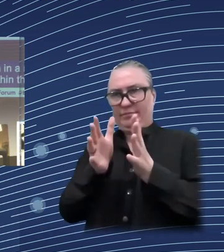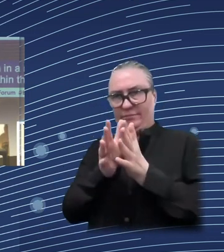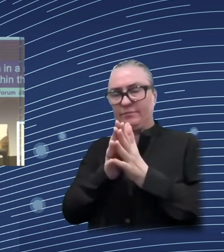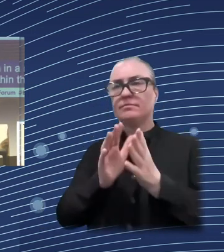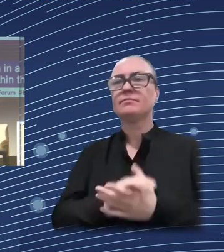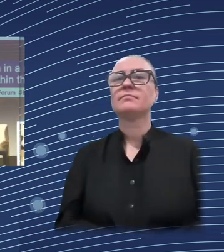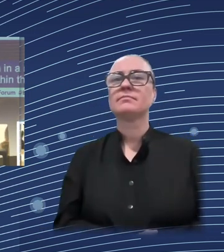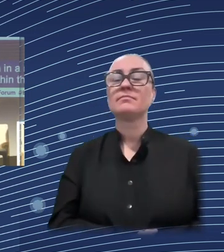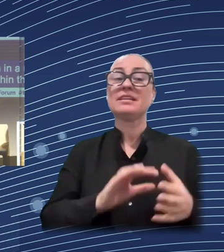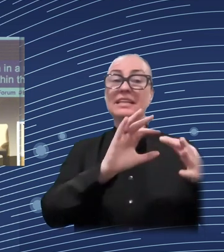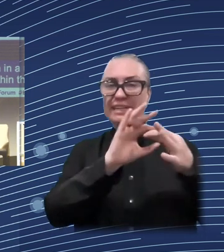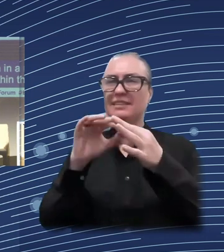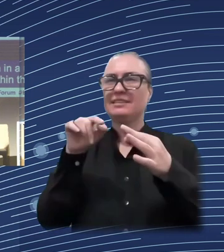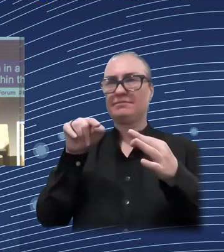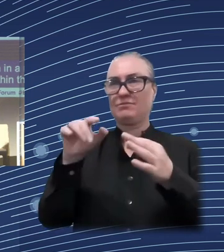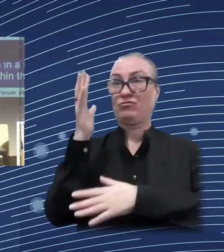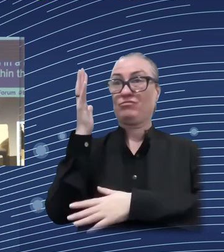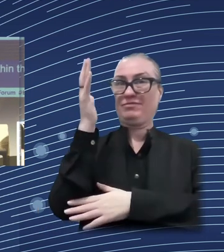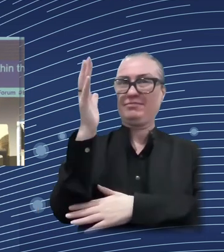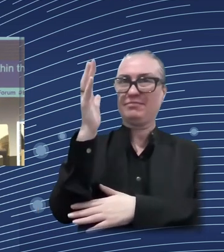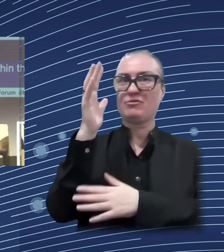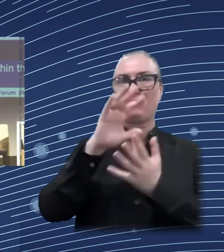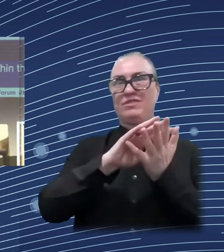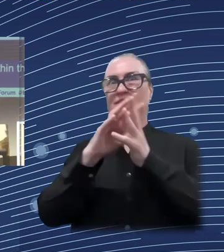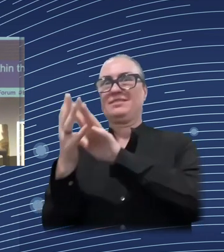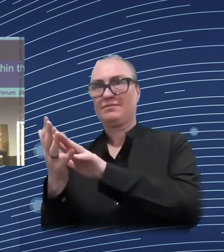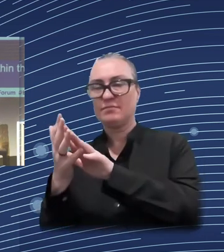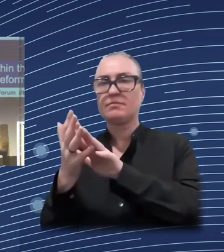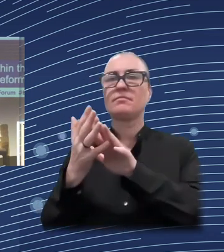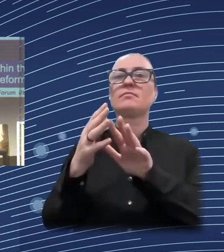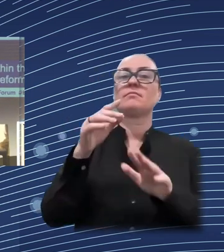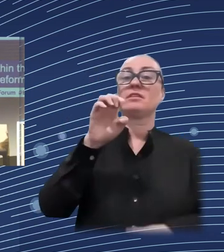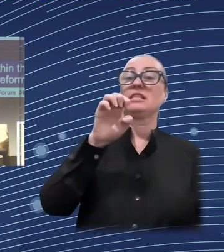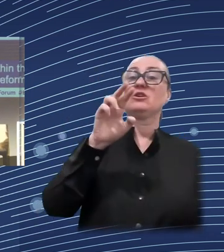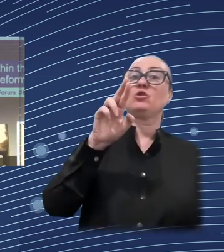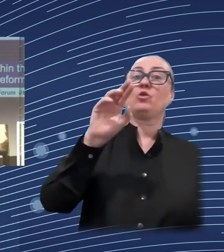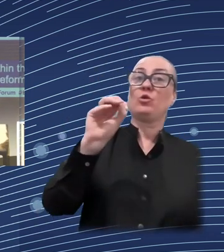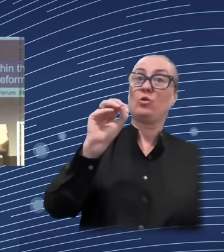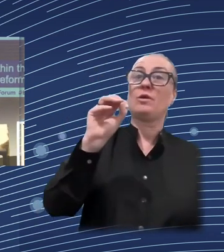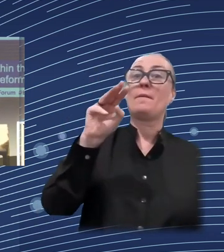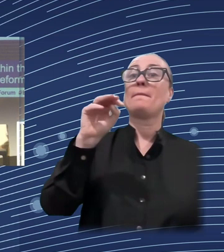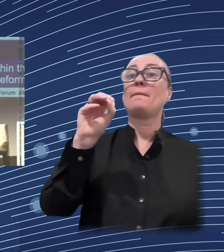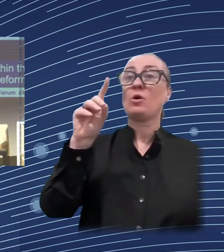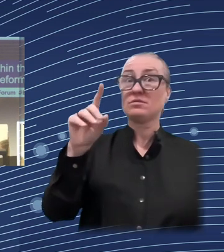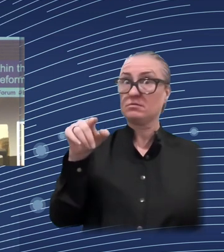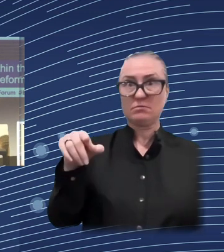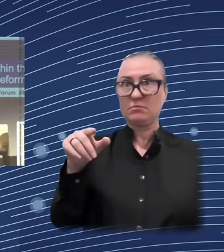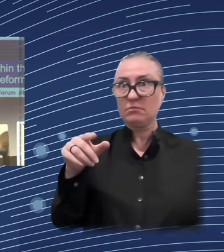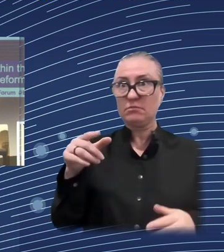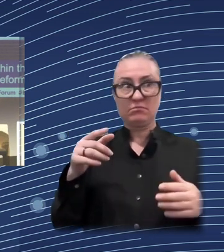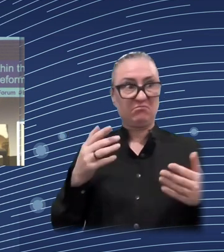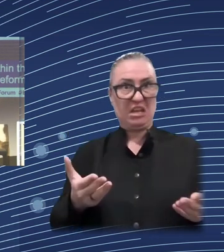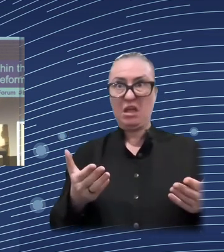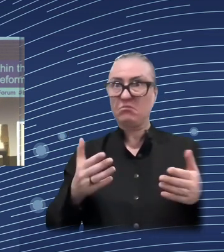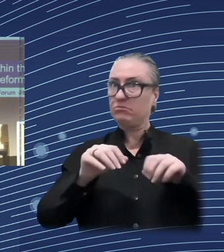States. DG reform is also active in that respect, in terms of proposing technical assistance to the Member States in order to